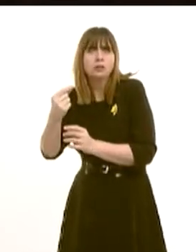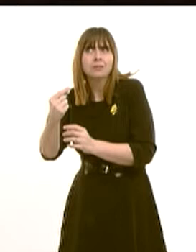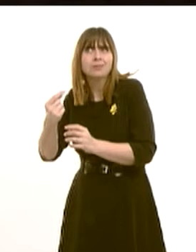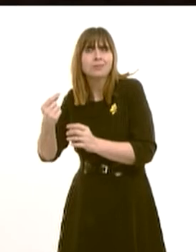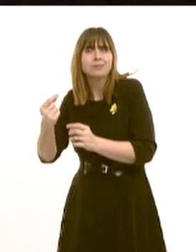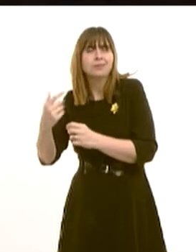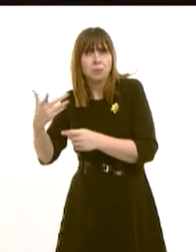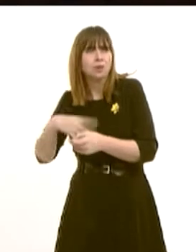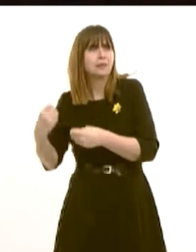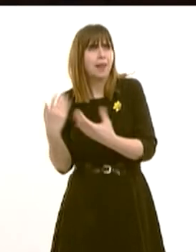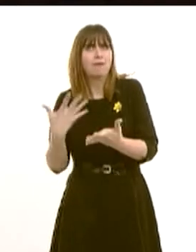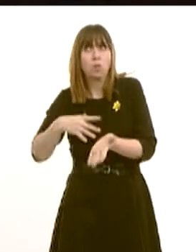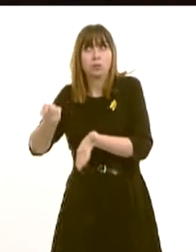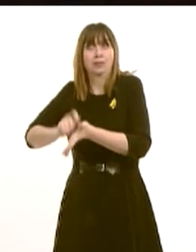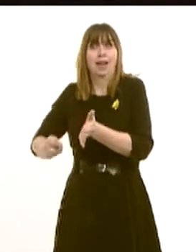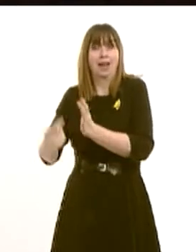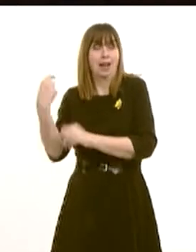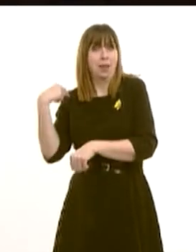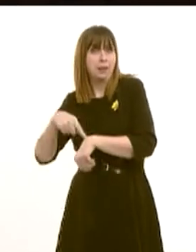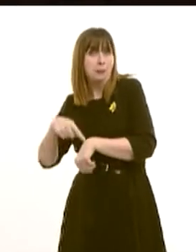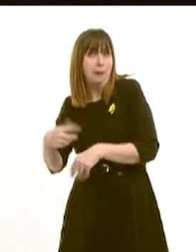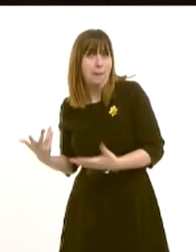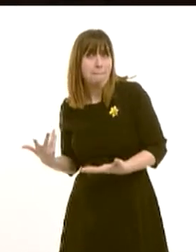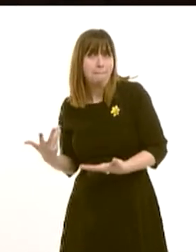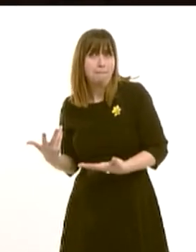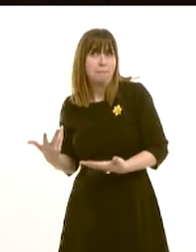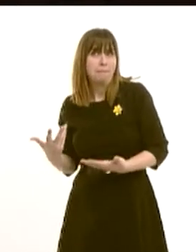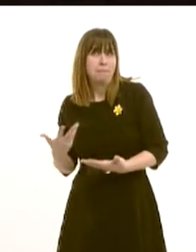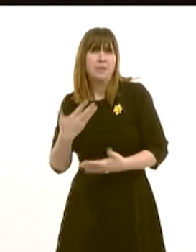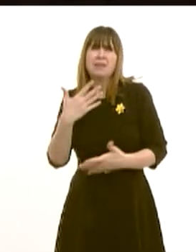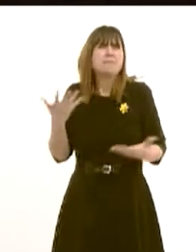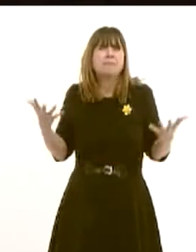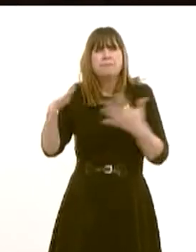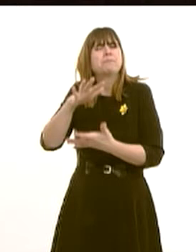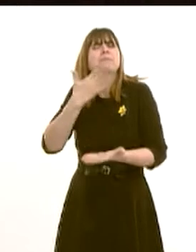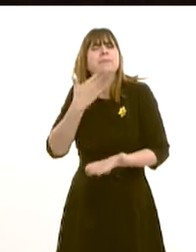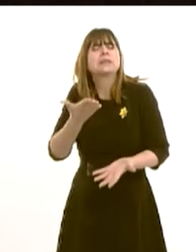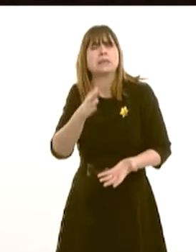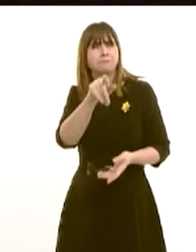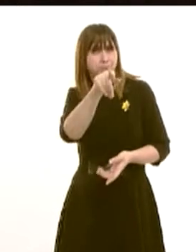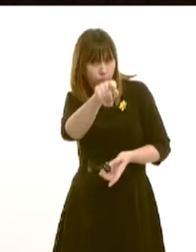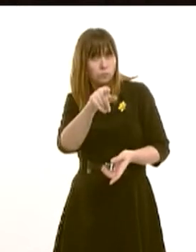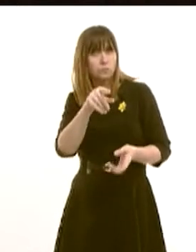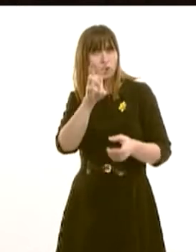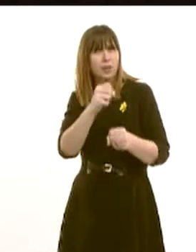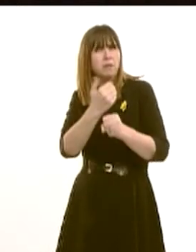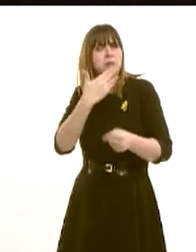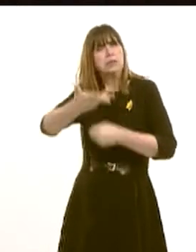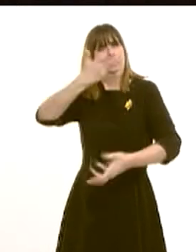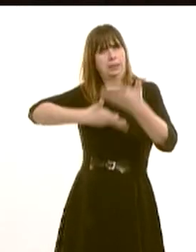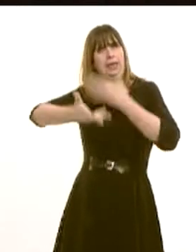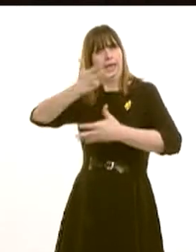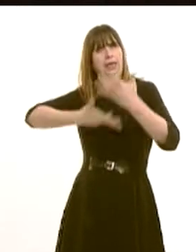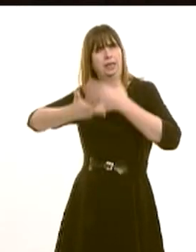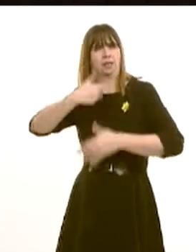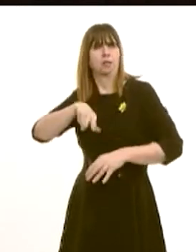sign the contract at the time originally intended. Can I ask whether or not the Welsh Government is in a position to explain the reasons